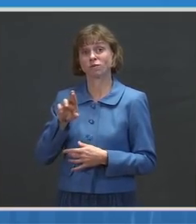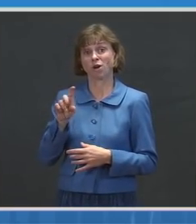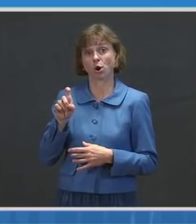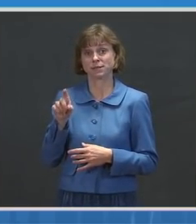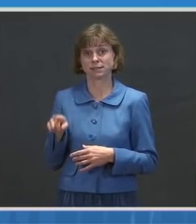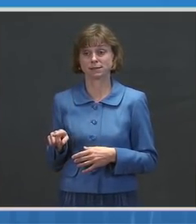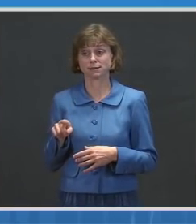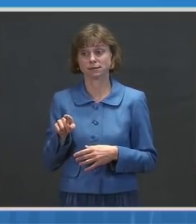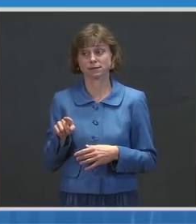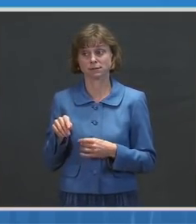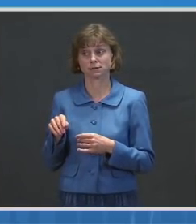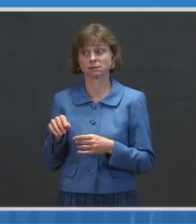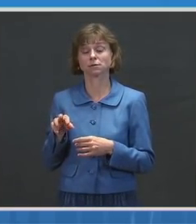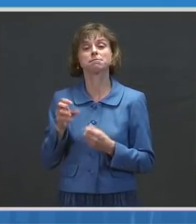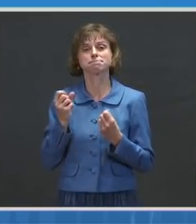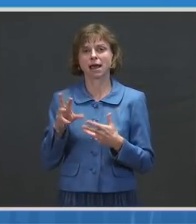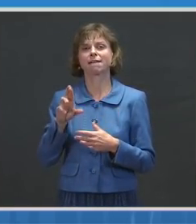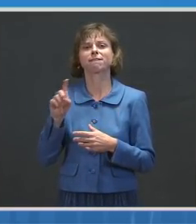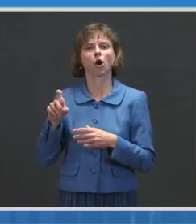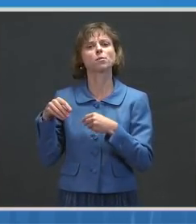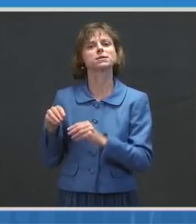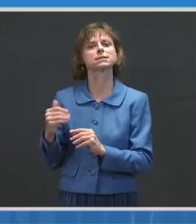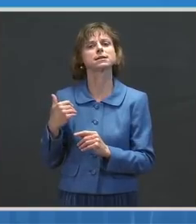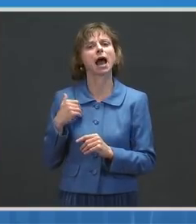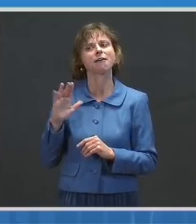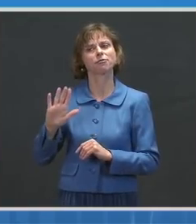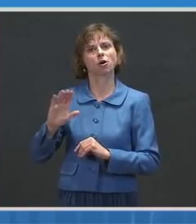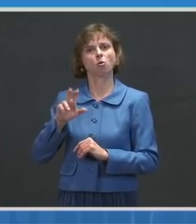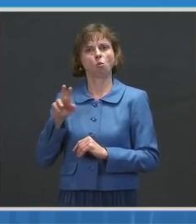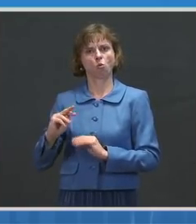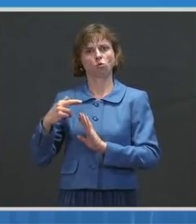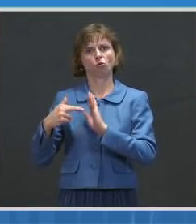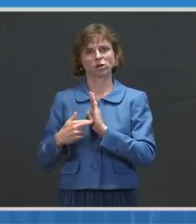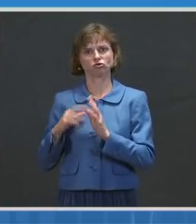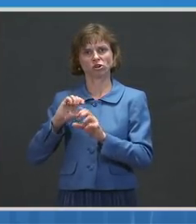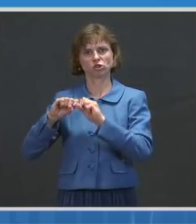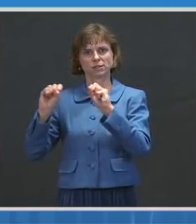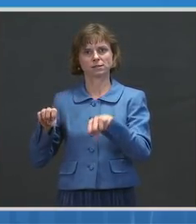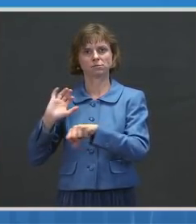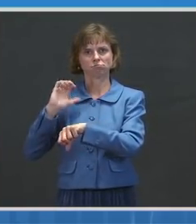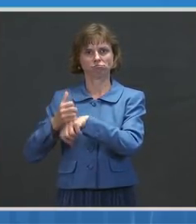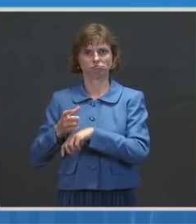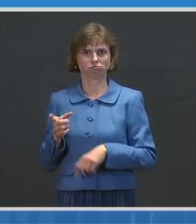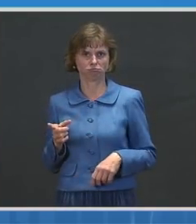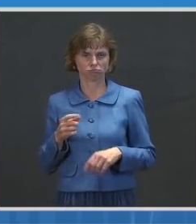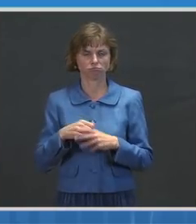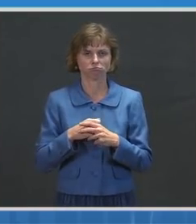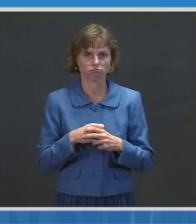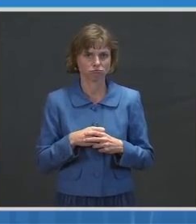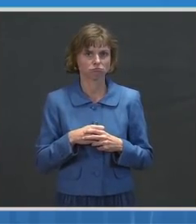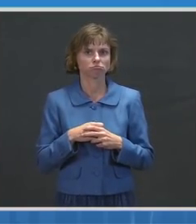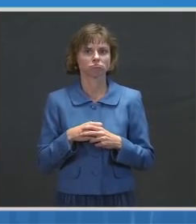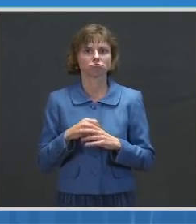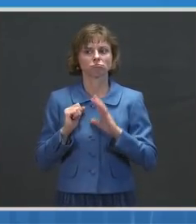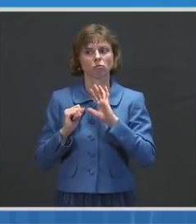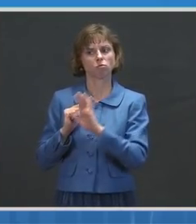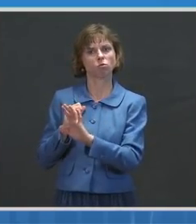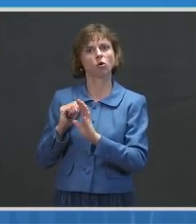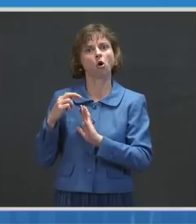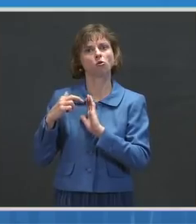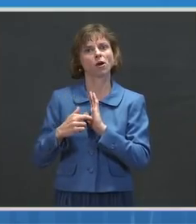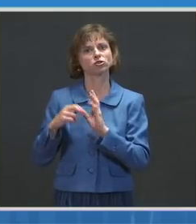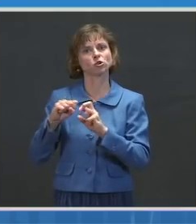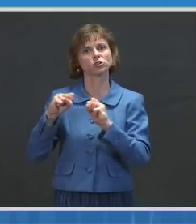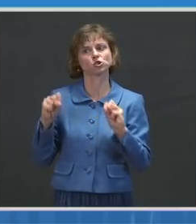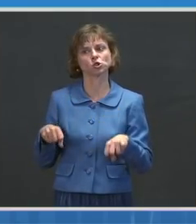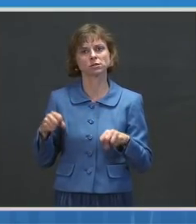many of the pharmacies do have their own registration systems in place. And so, those are the registration systems that I